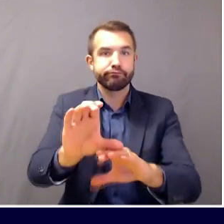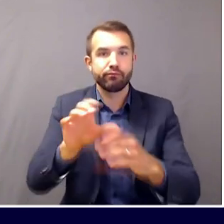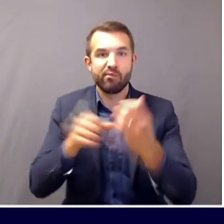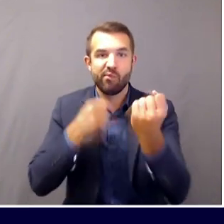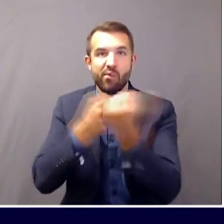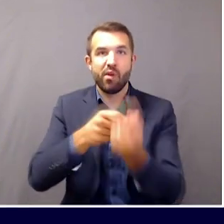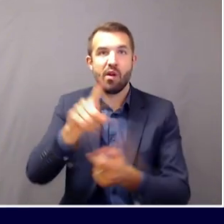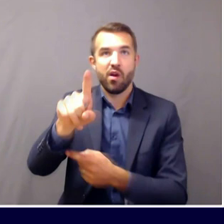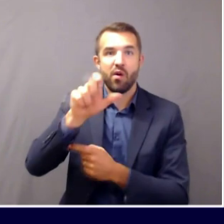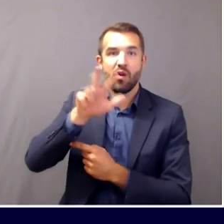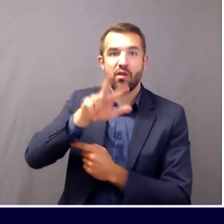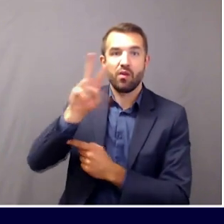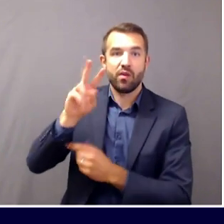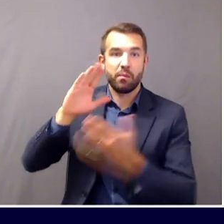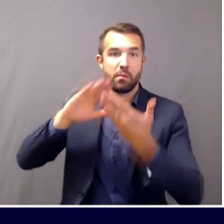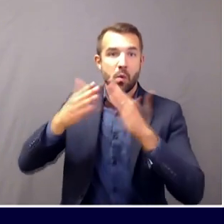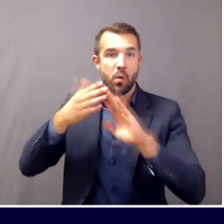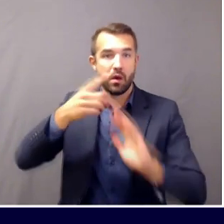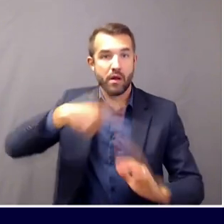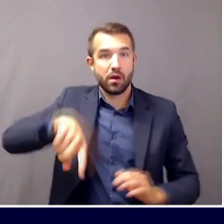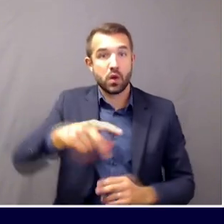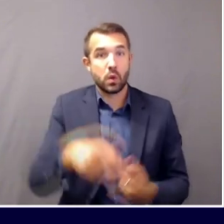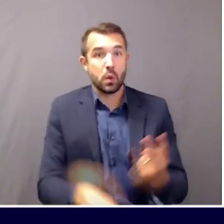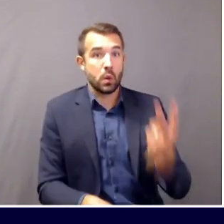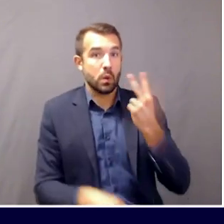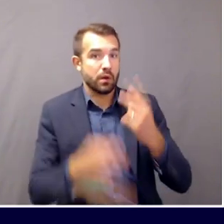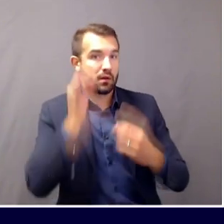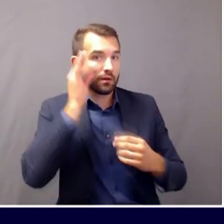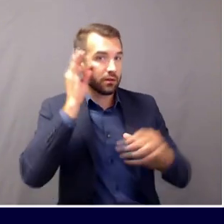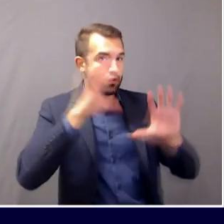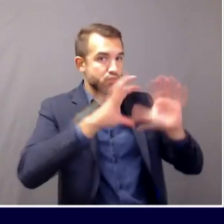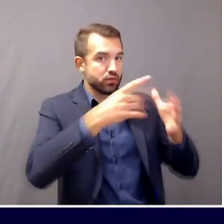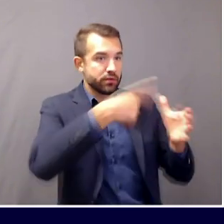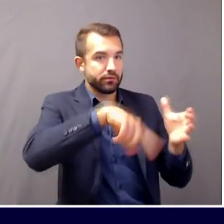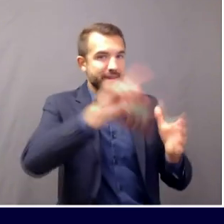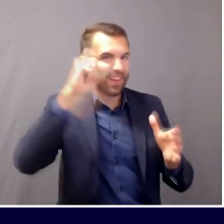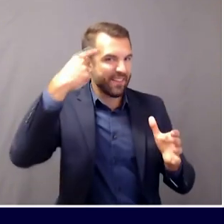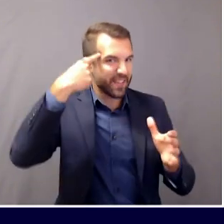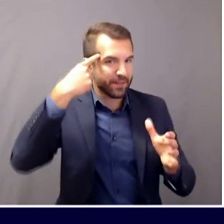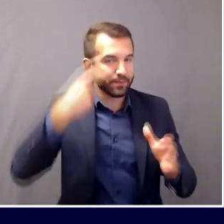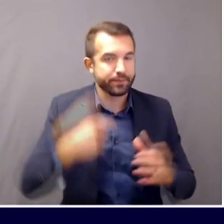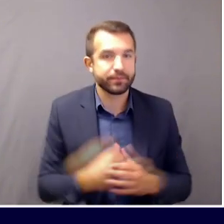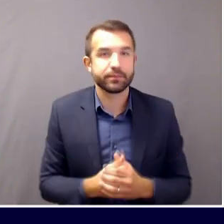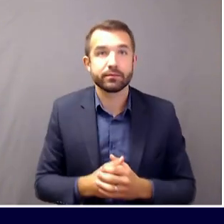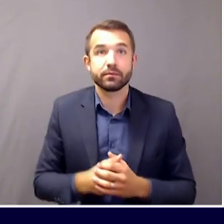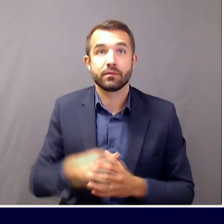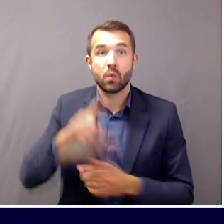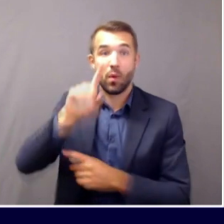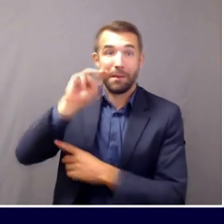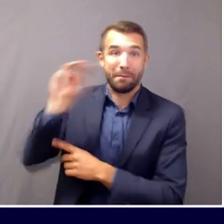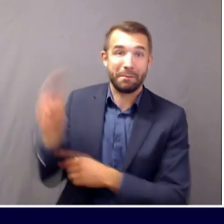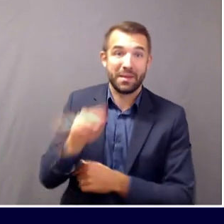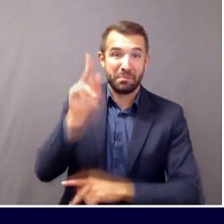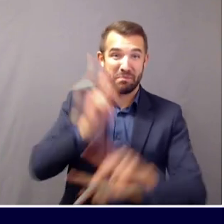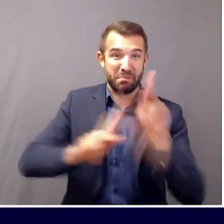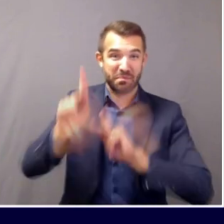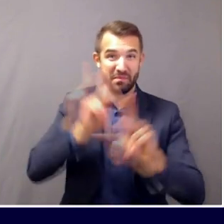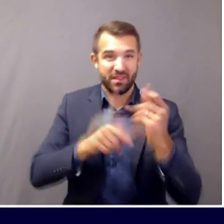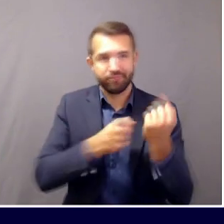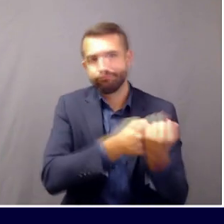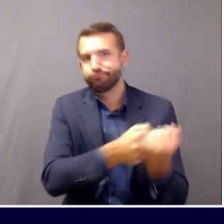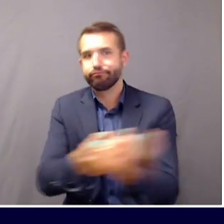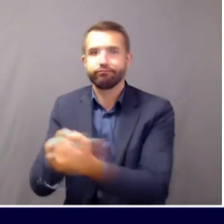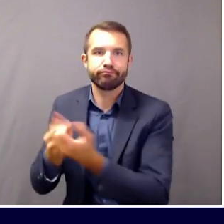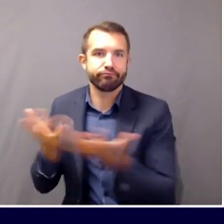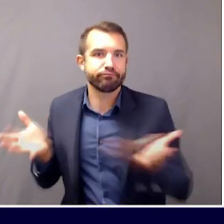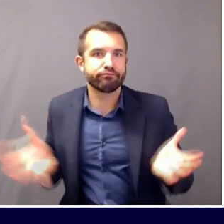representing about 1 million people, or 75% of the state's year-round population. We thank